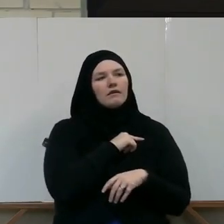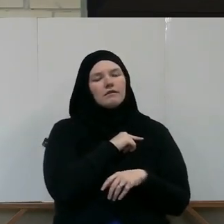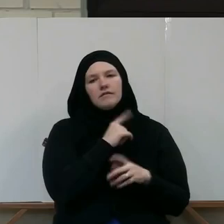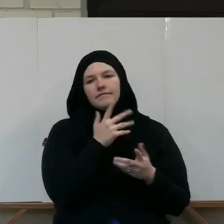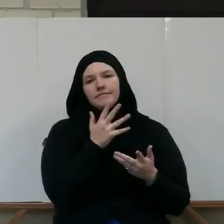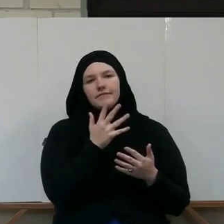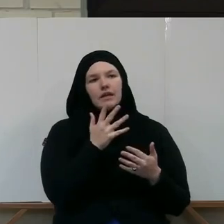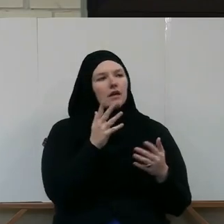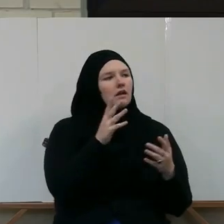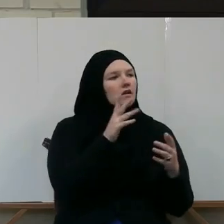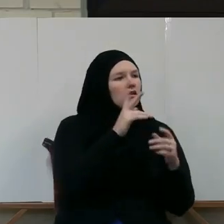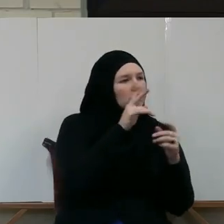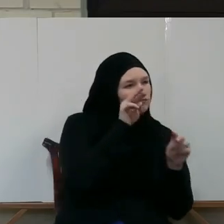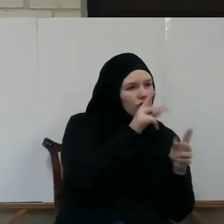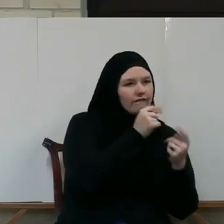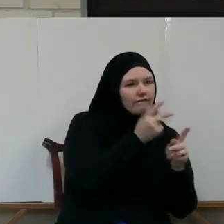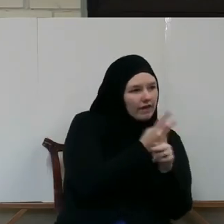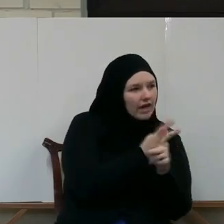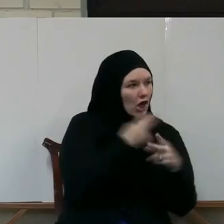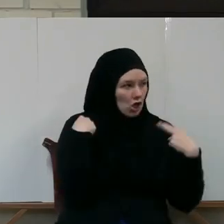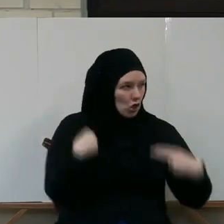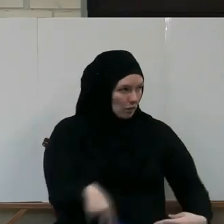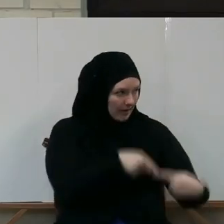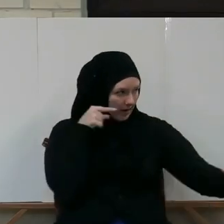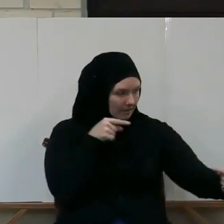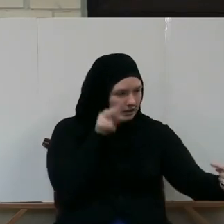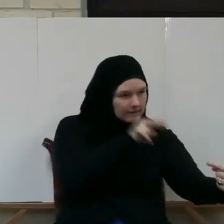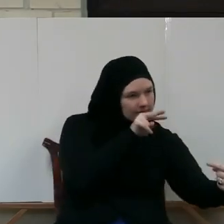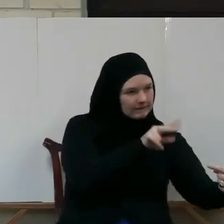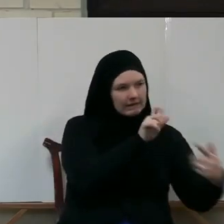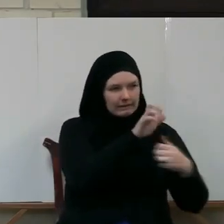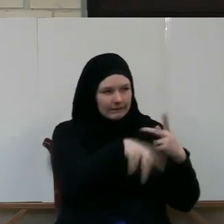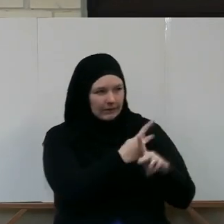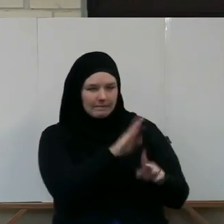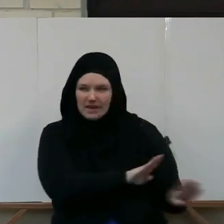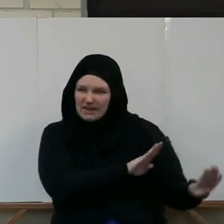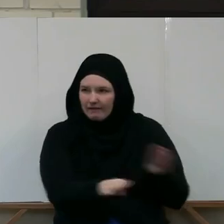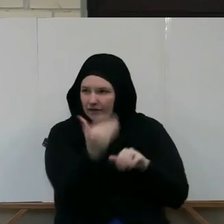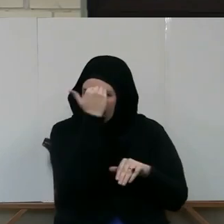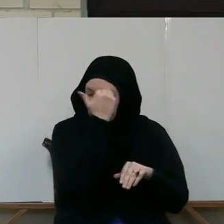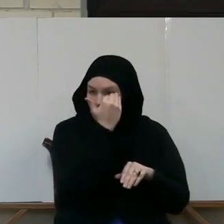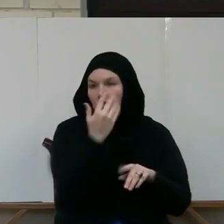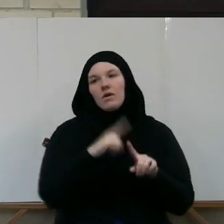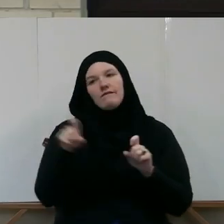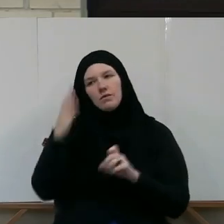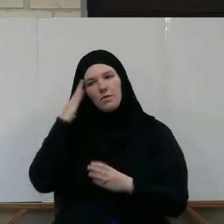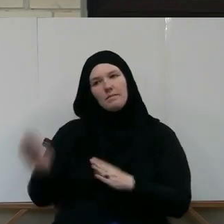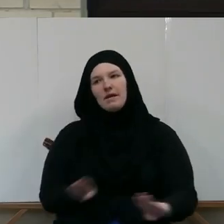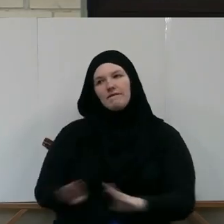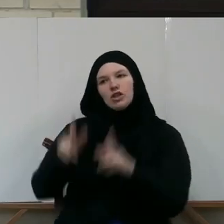the tactics of human enemies, we have to also know the tactics of shaitan.